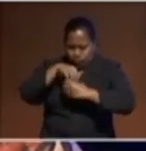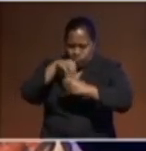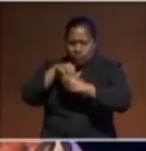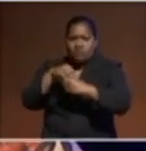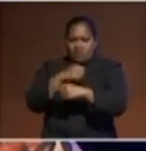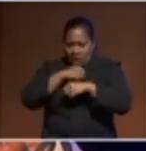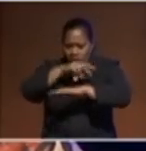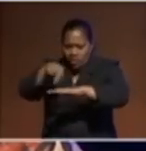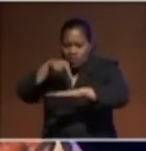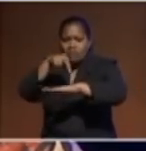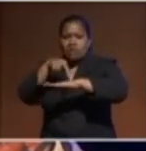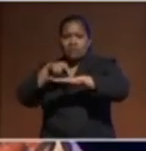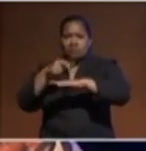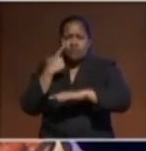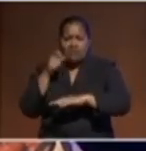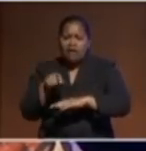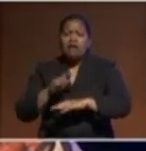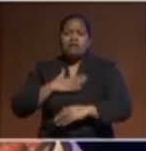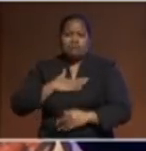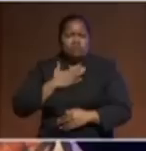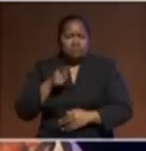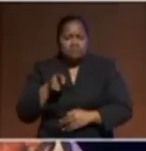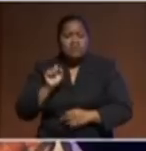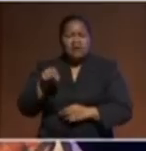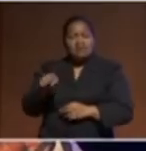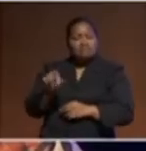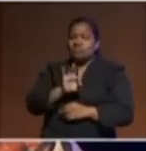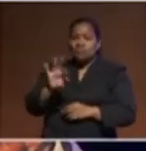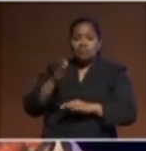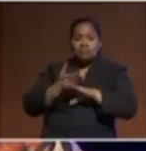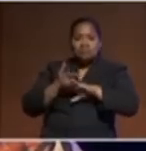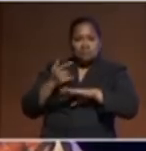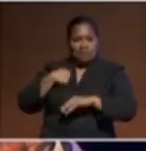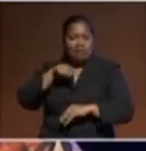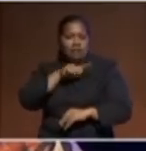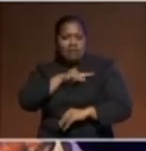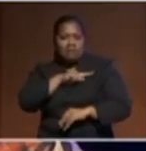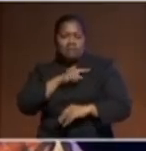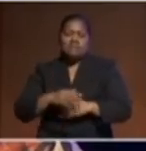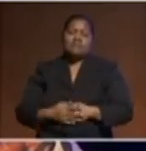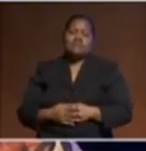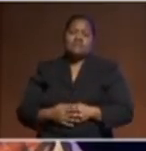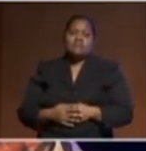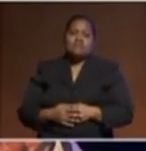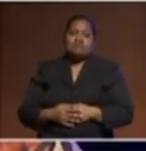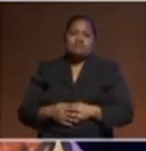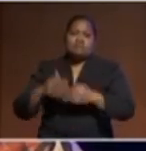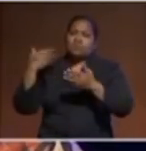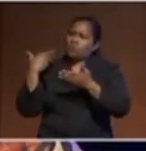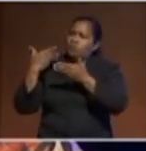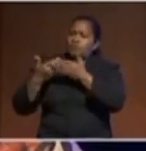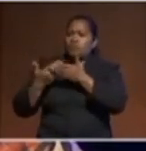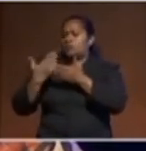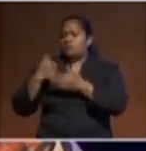Although this is not new to us, its intensification over the past 12 months